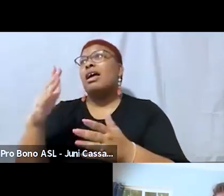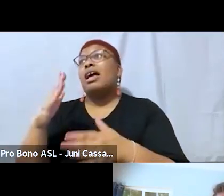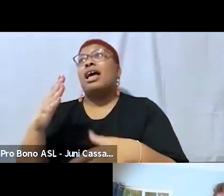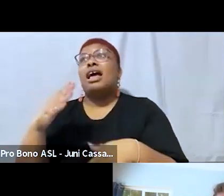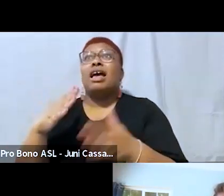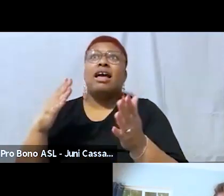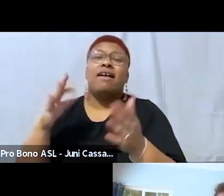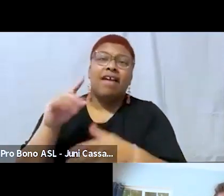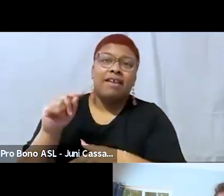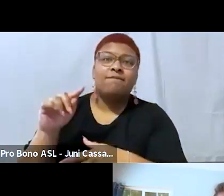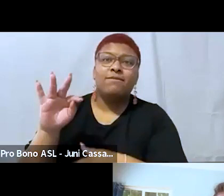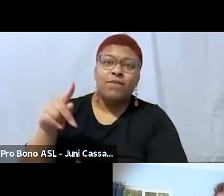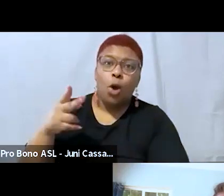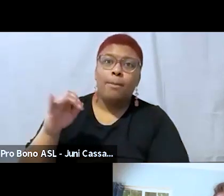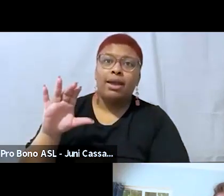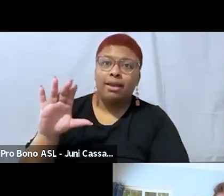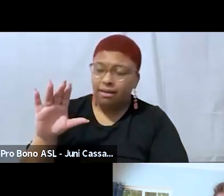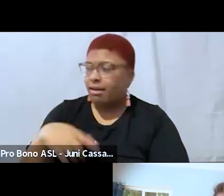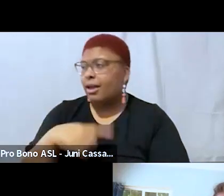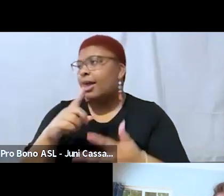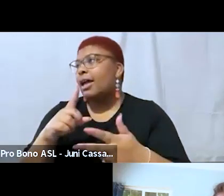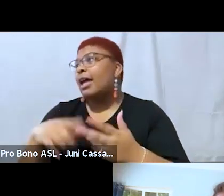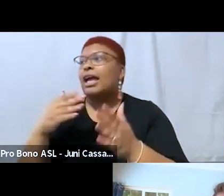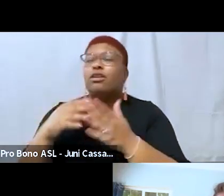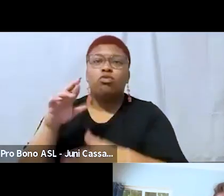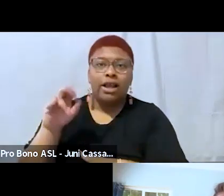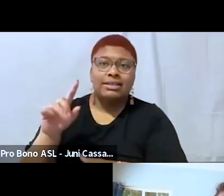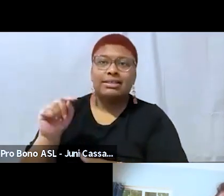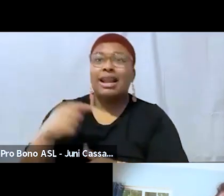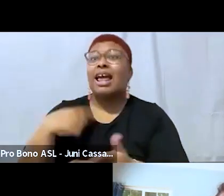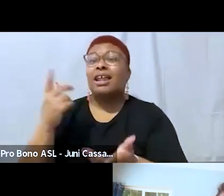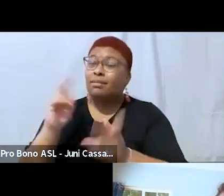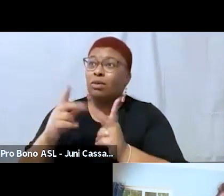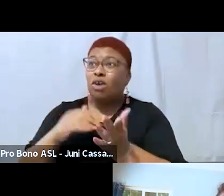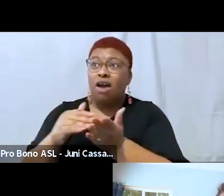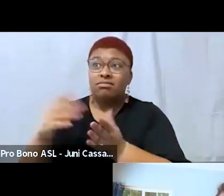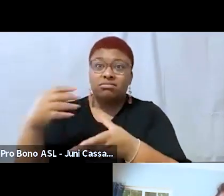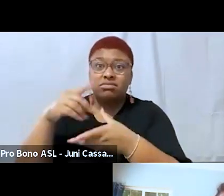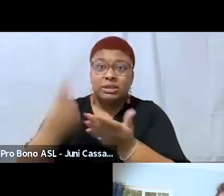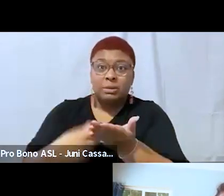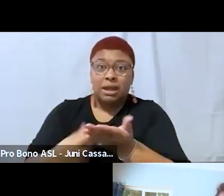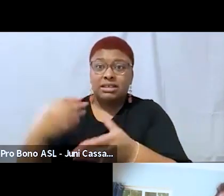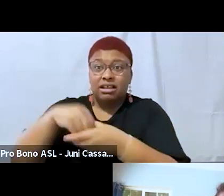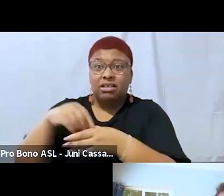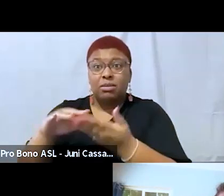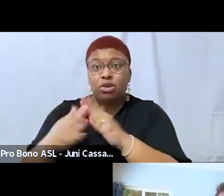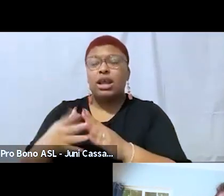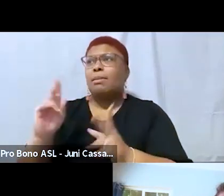assumptions and unfortunately it's people that often are in our community right and people who claim to be about fat liberation we're